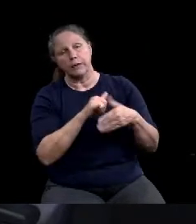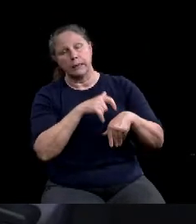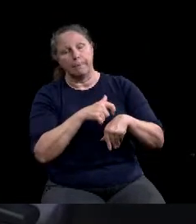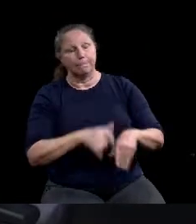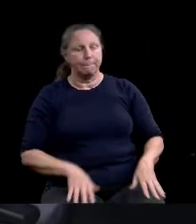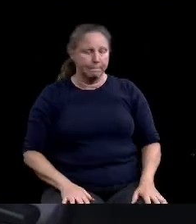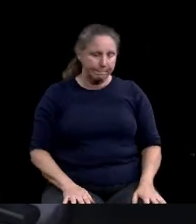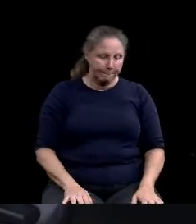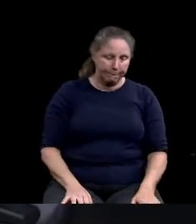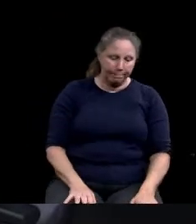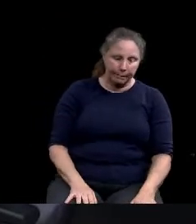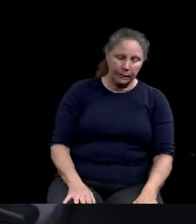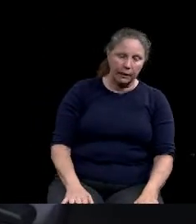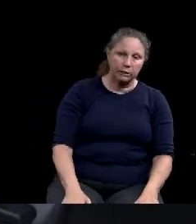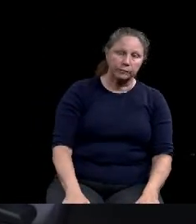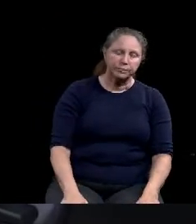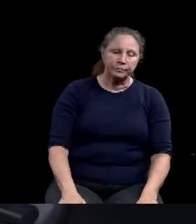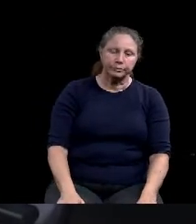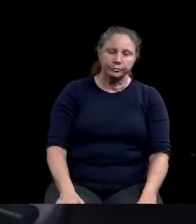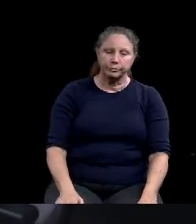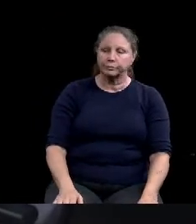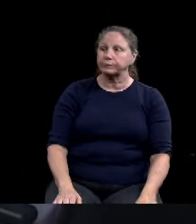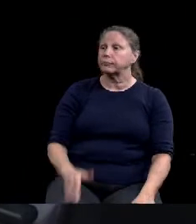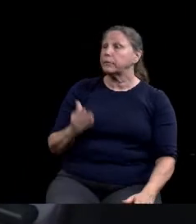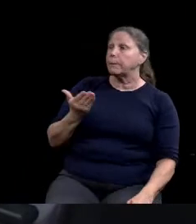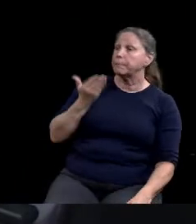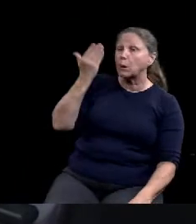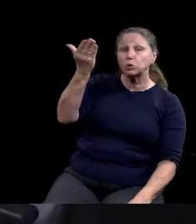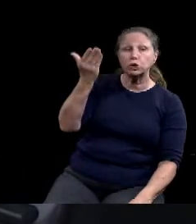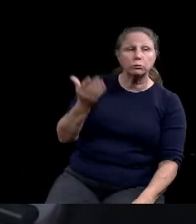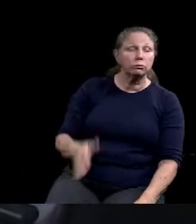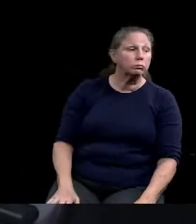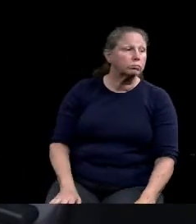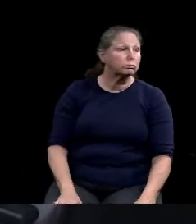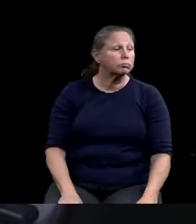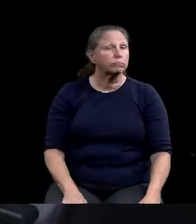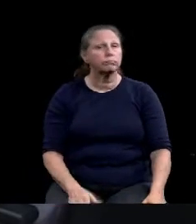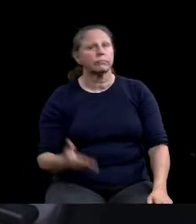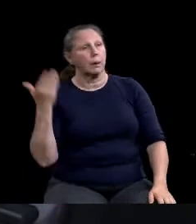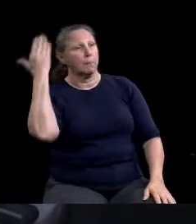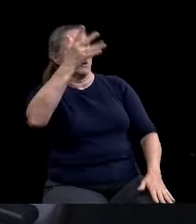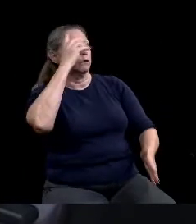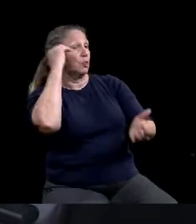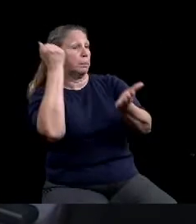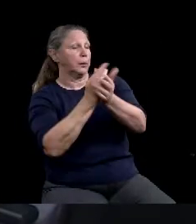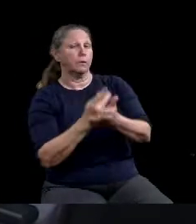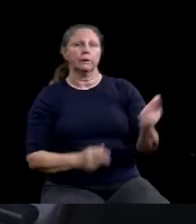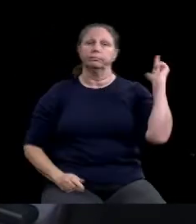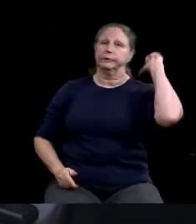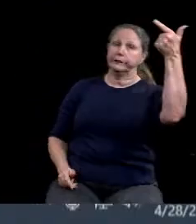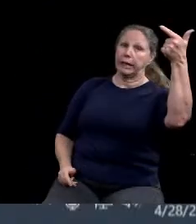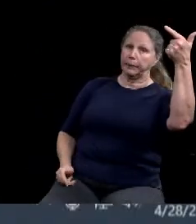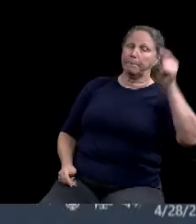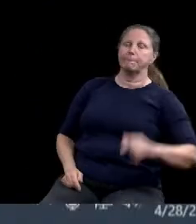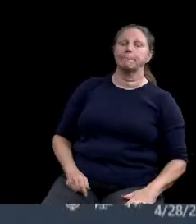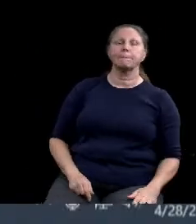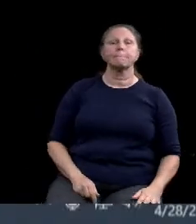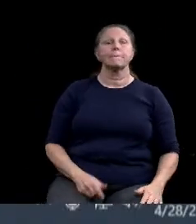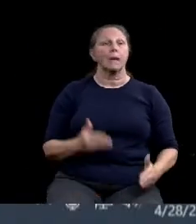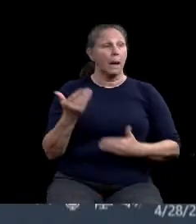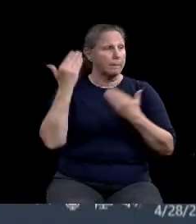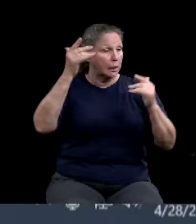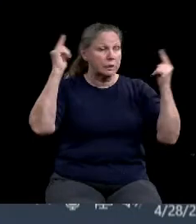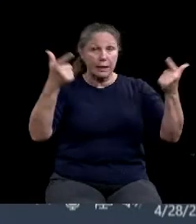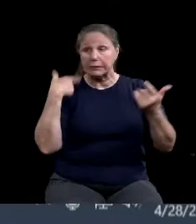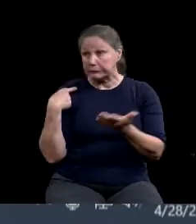a motion? Move for approval. Second. A motion and a second. Any discussion? Yeah. On this one, I